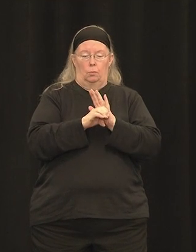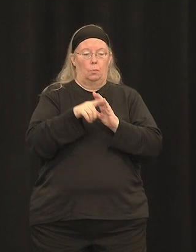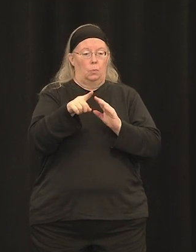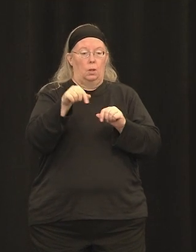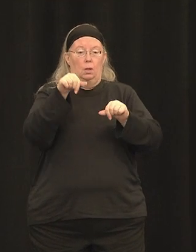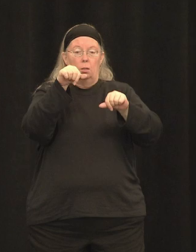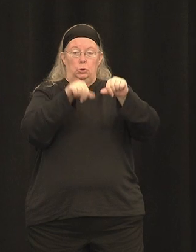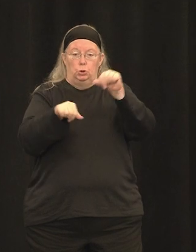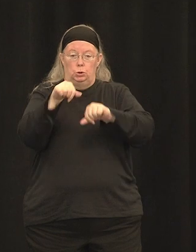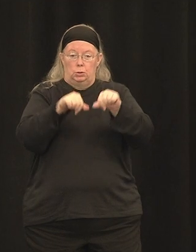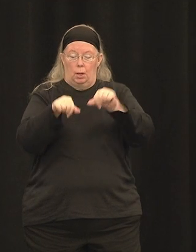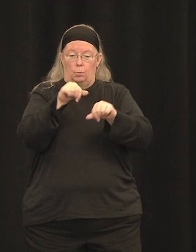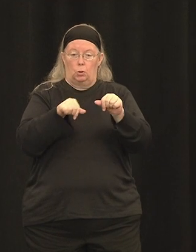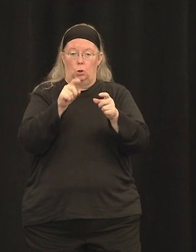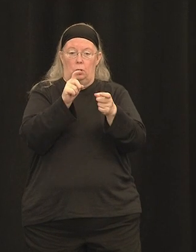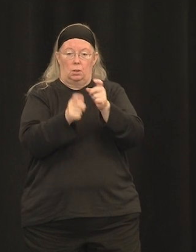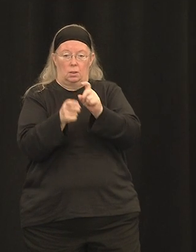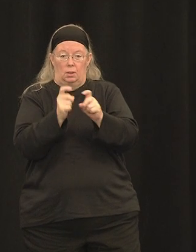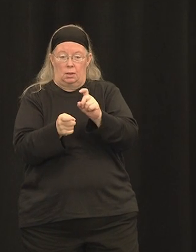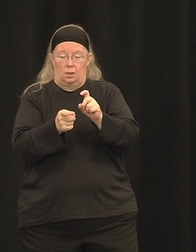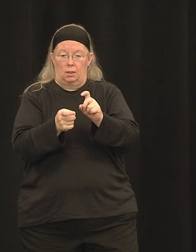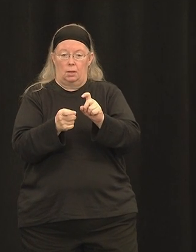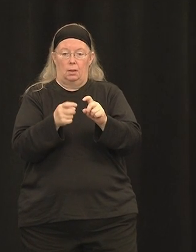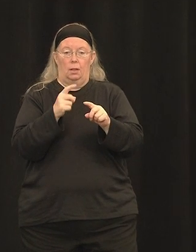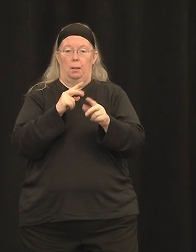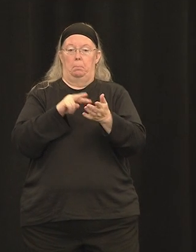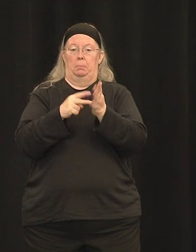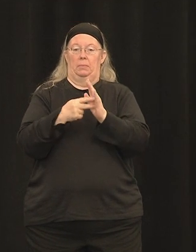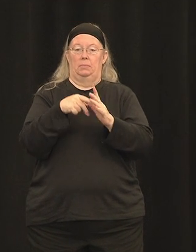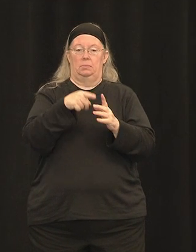and eventually they will die off. They're lost structurally.